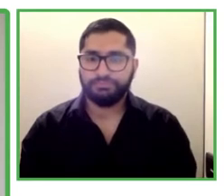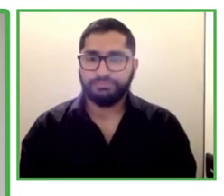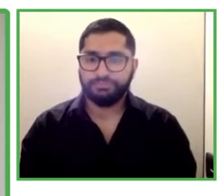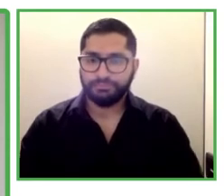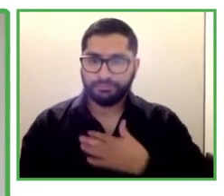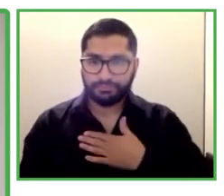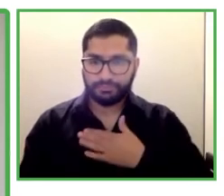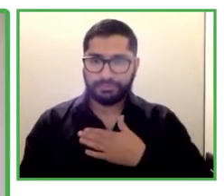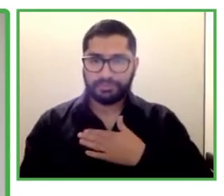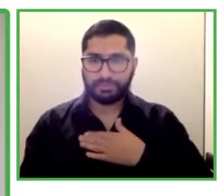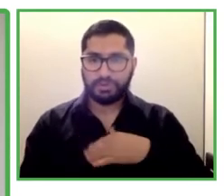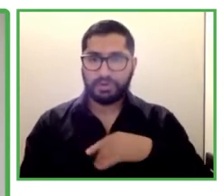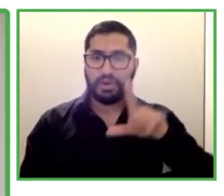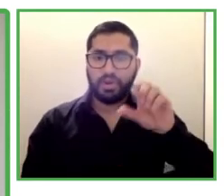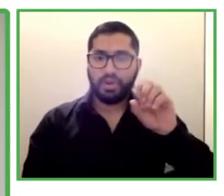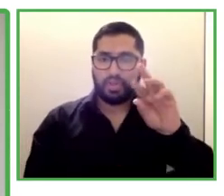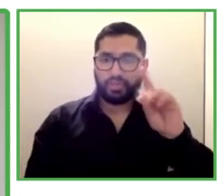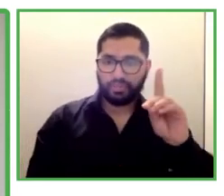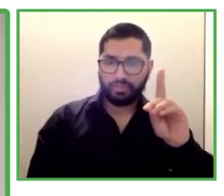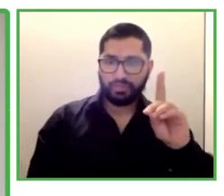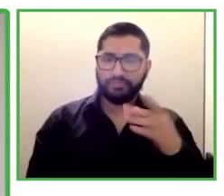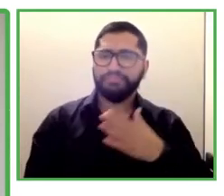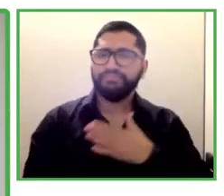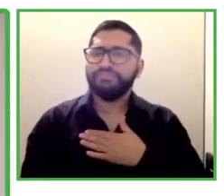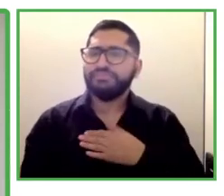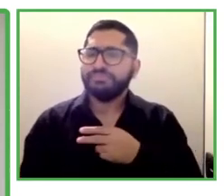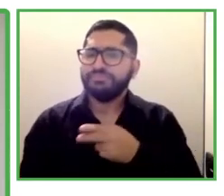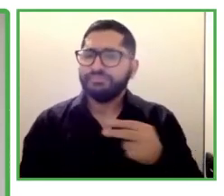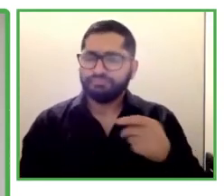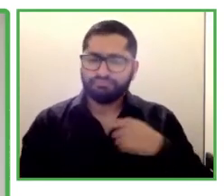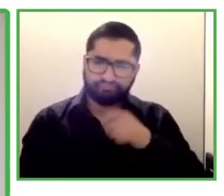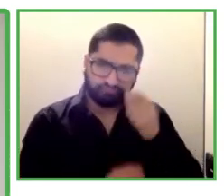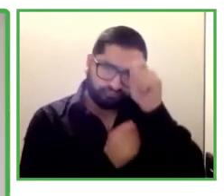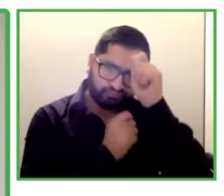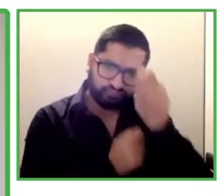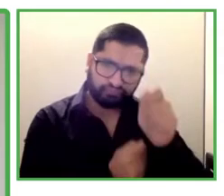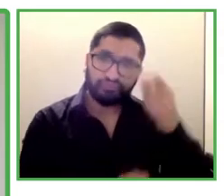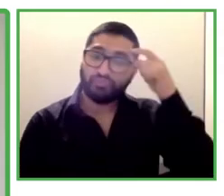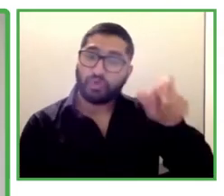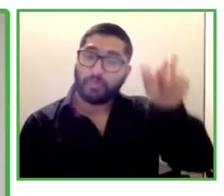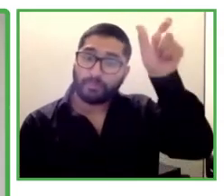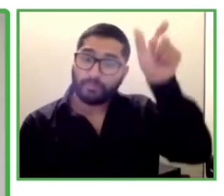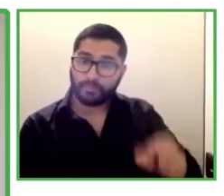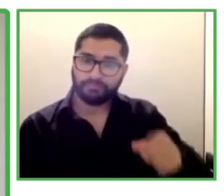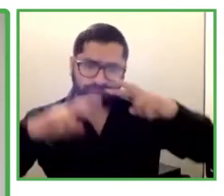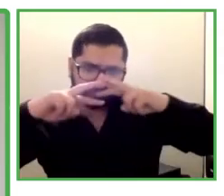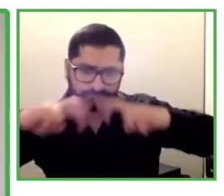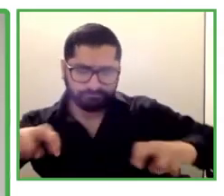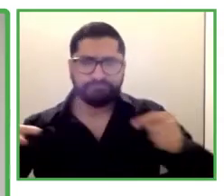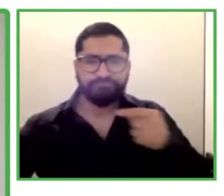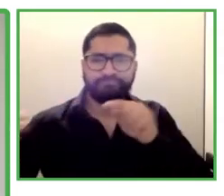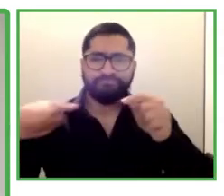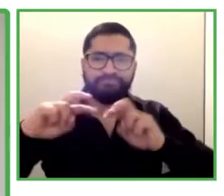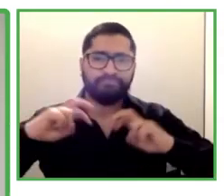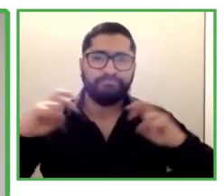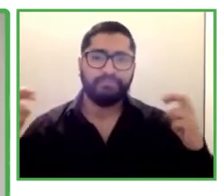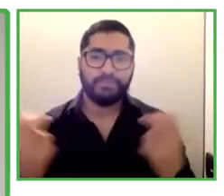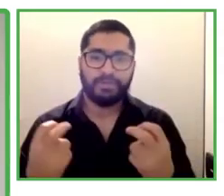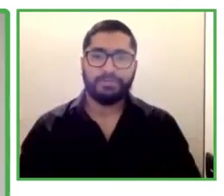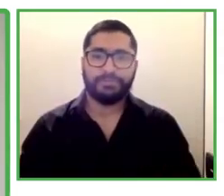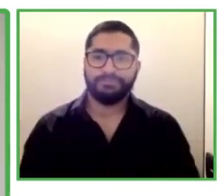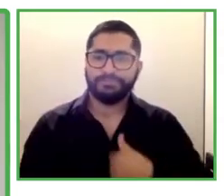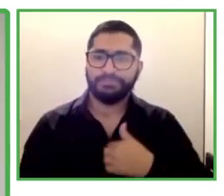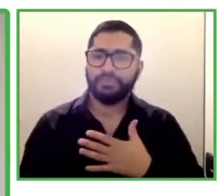this forum today. I have the immense privilege of leading our Impact Transfer Program with Xero Project and with